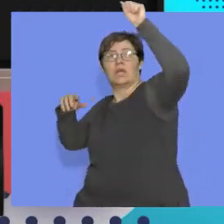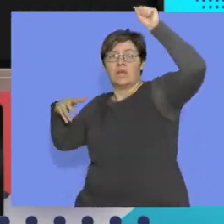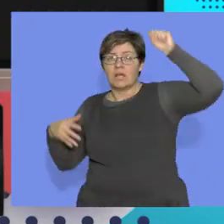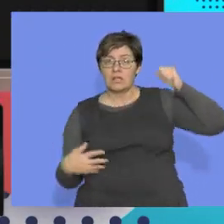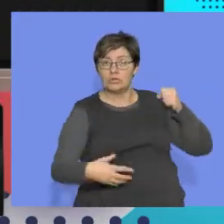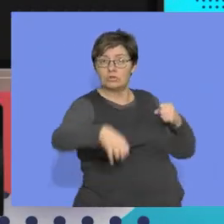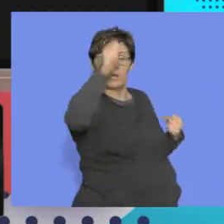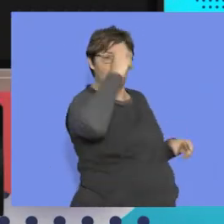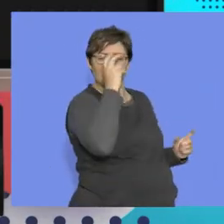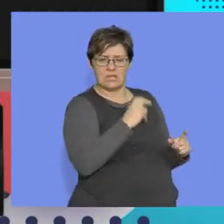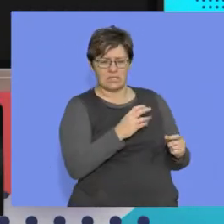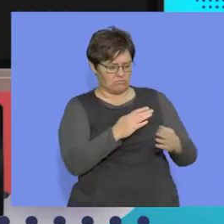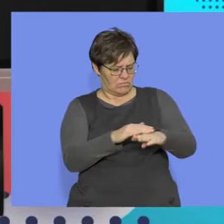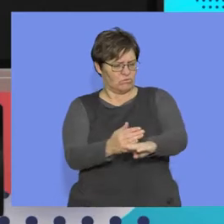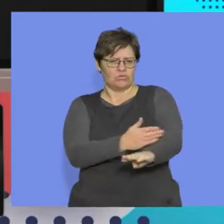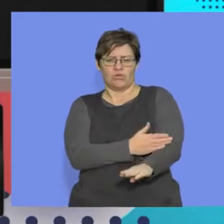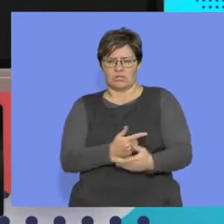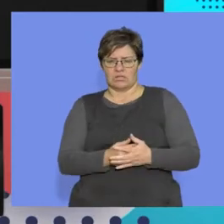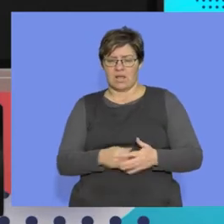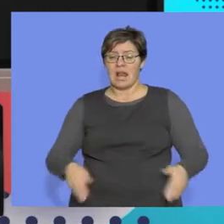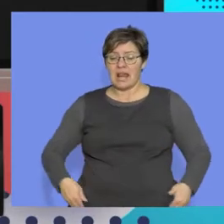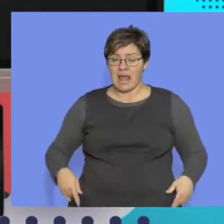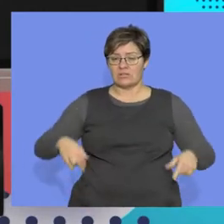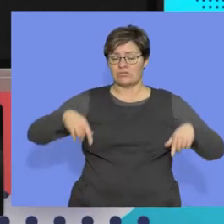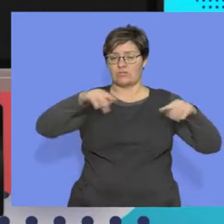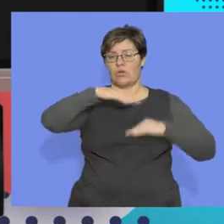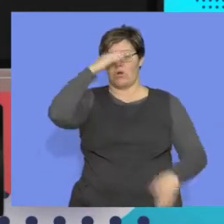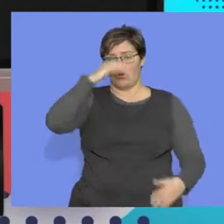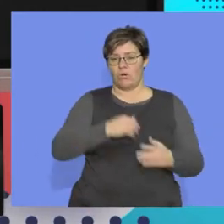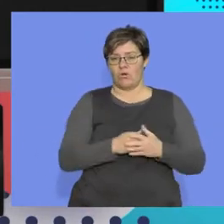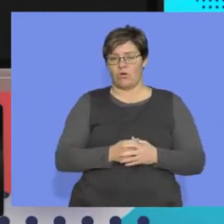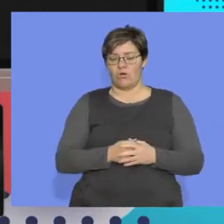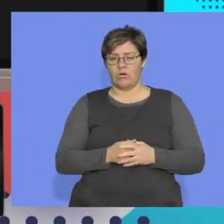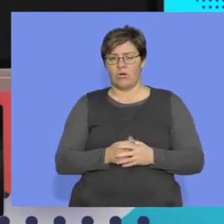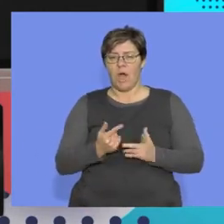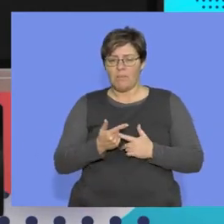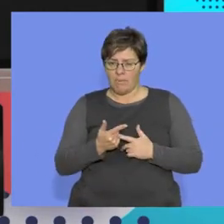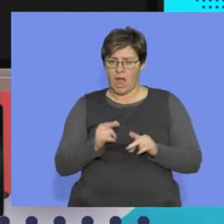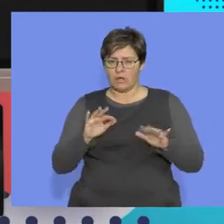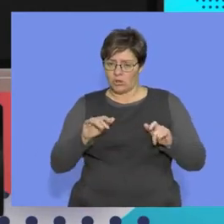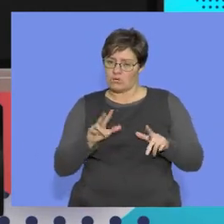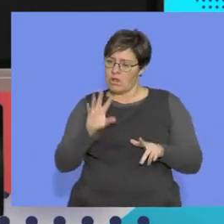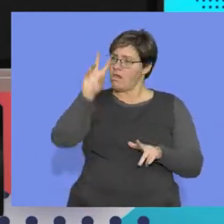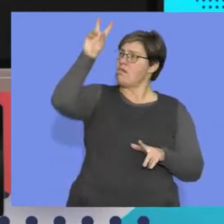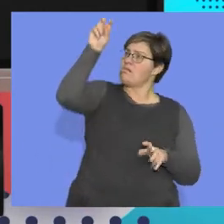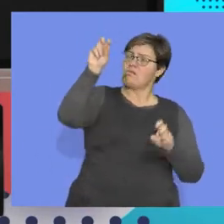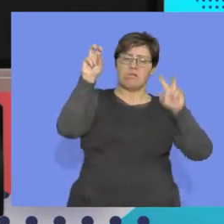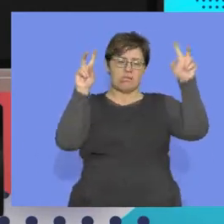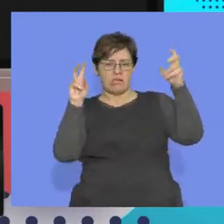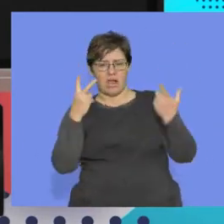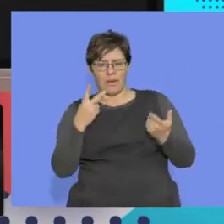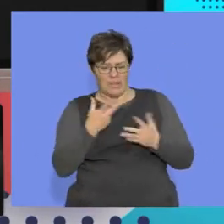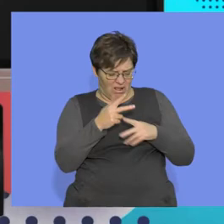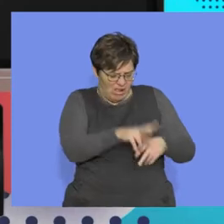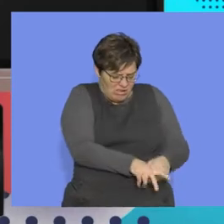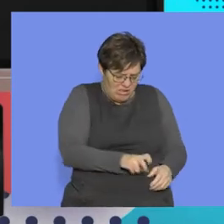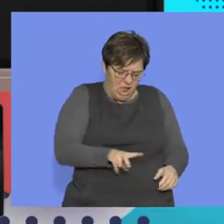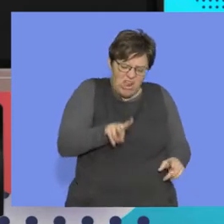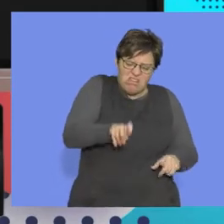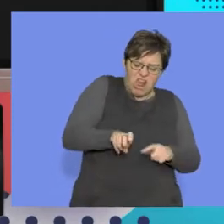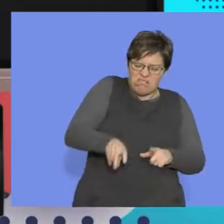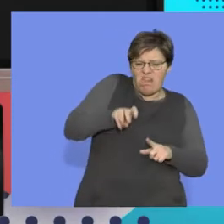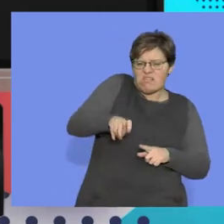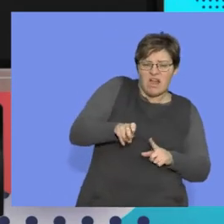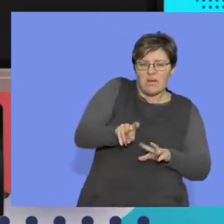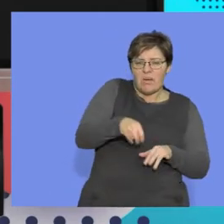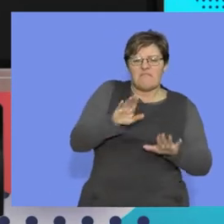swing, right? My legs, longer. What happened to my toes? I wish I'd love to be able to grab with my toes. I can't even pick up a